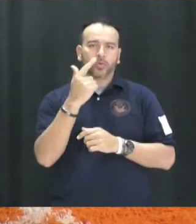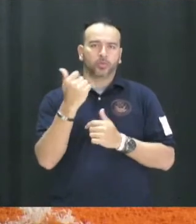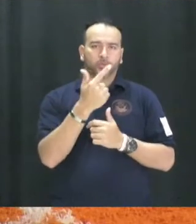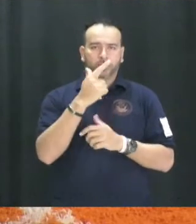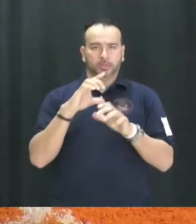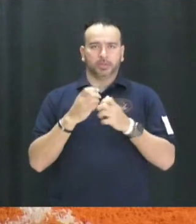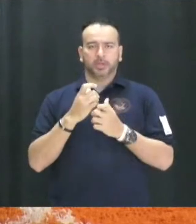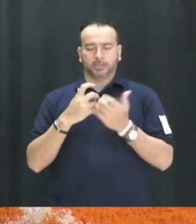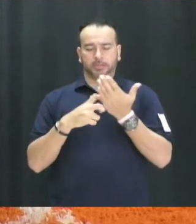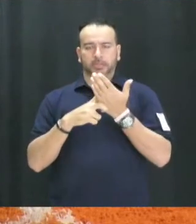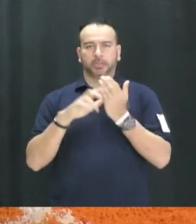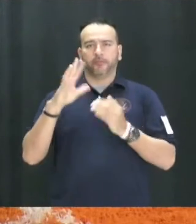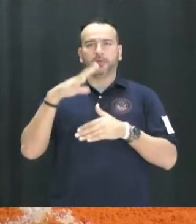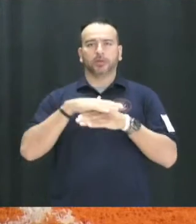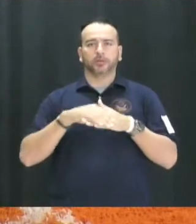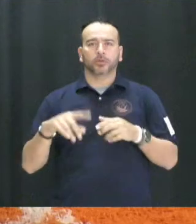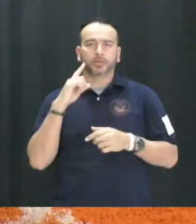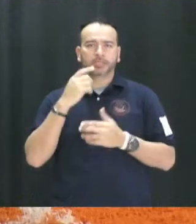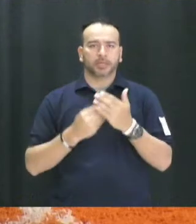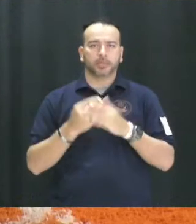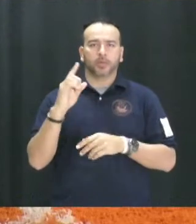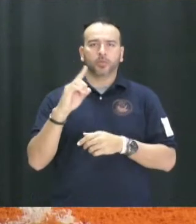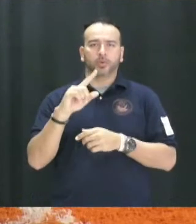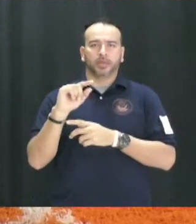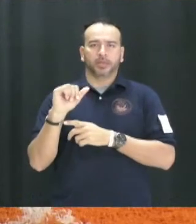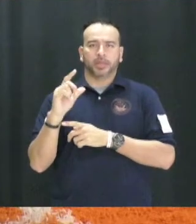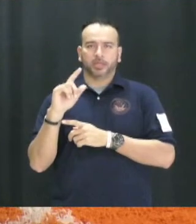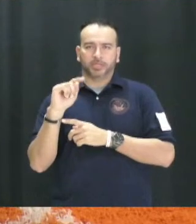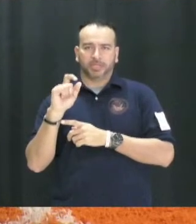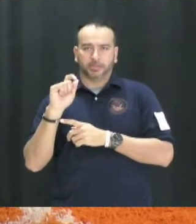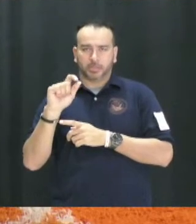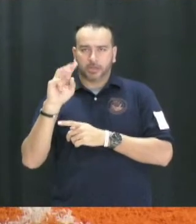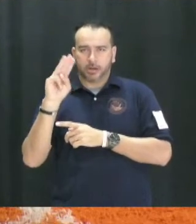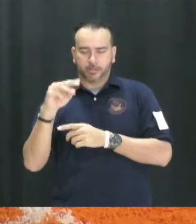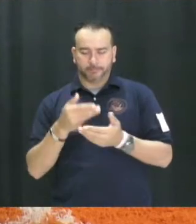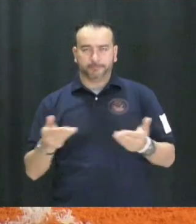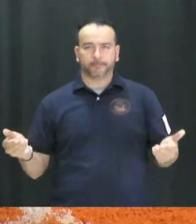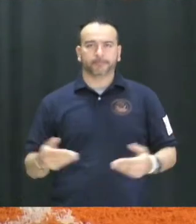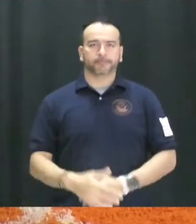Tickets are $5 and can be bought at teachtix.com.